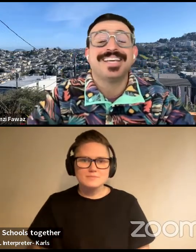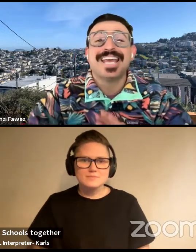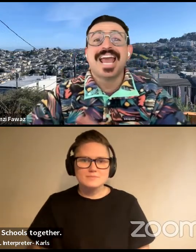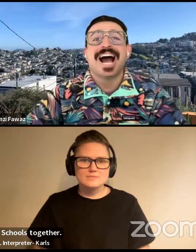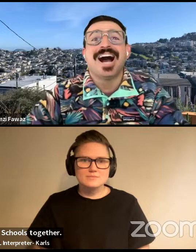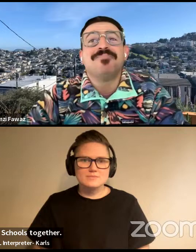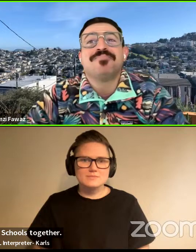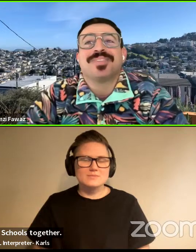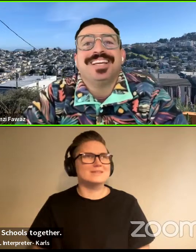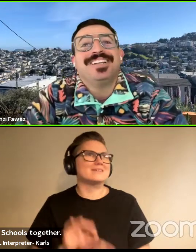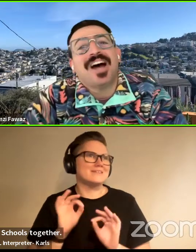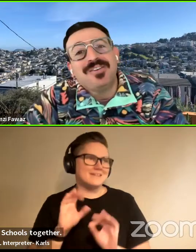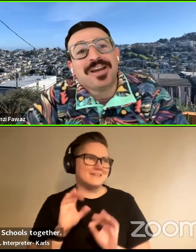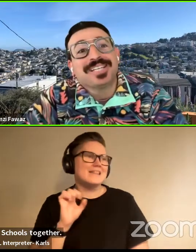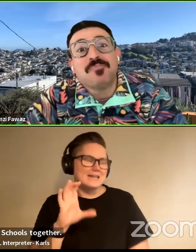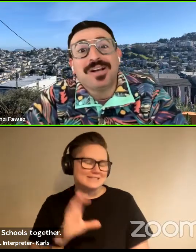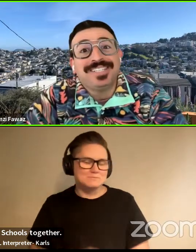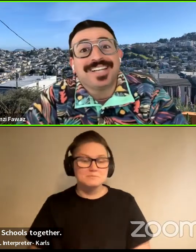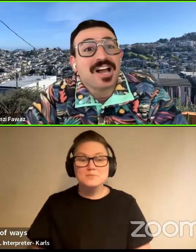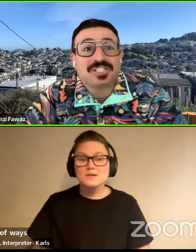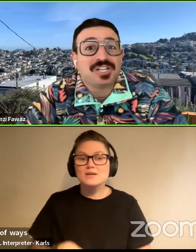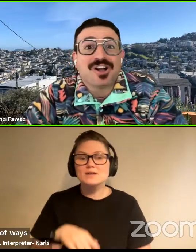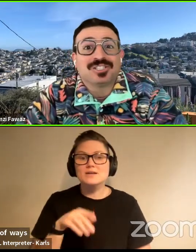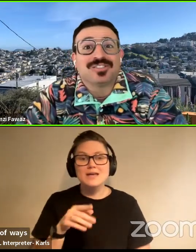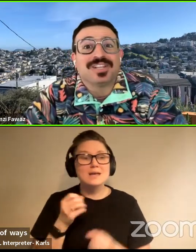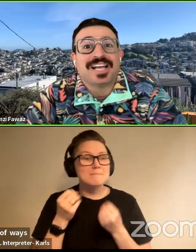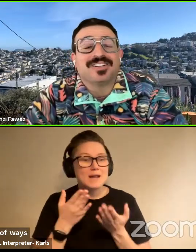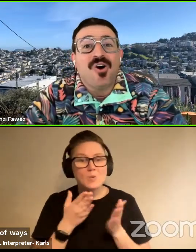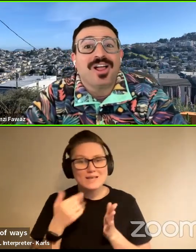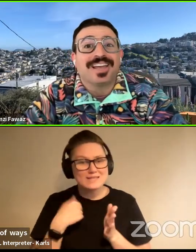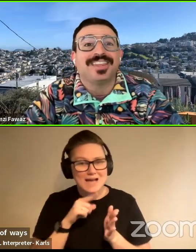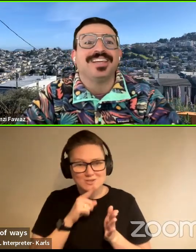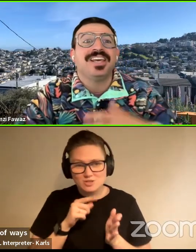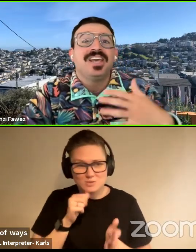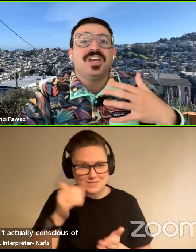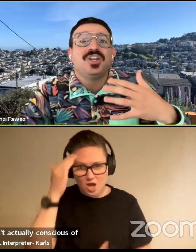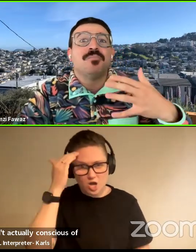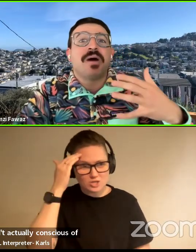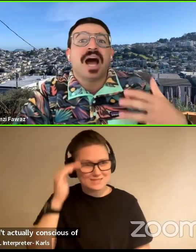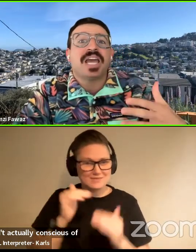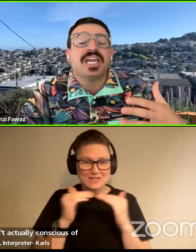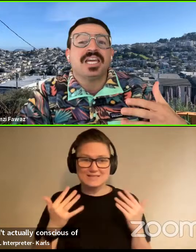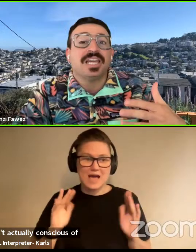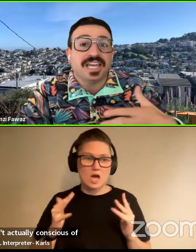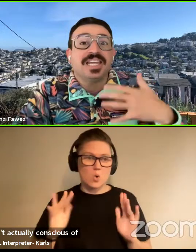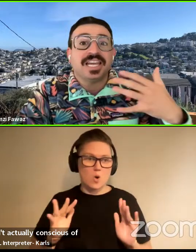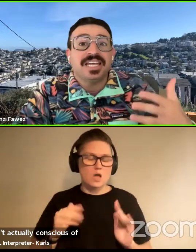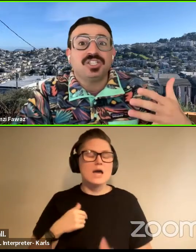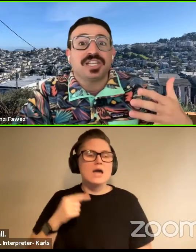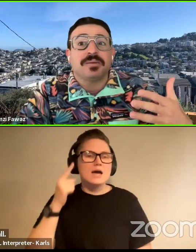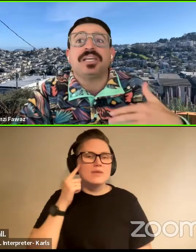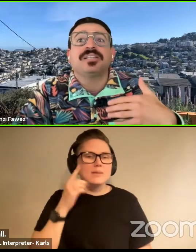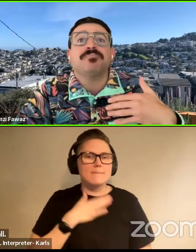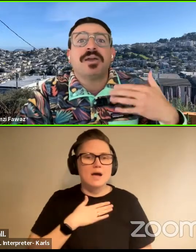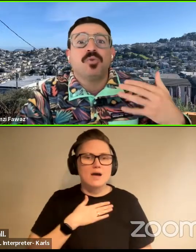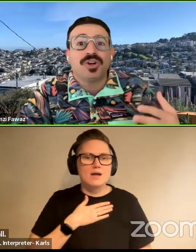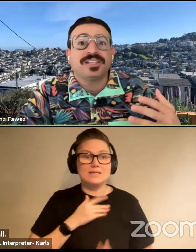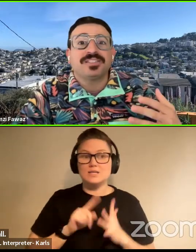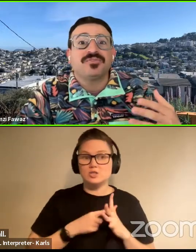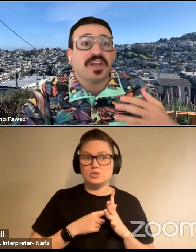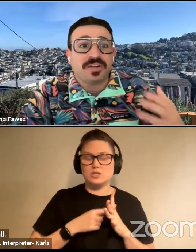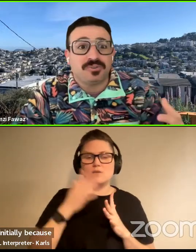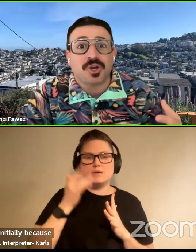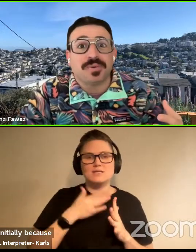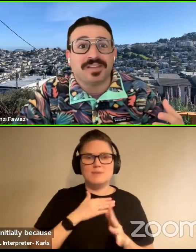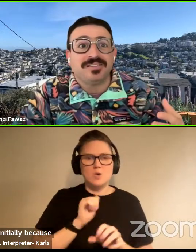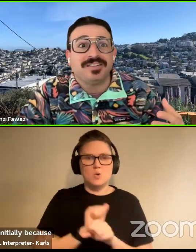Classic. In a lot of ways, I wasn't actually conscious of class at all. I think, you know, my, initially, because my